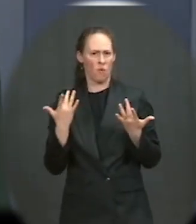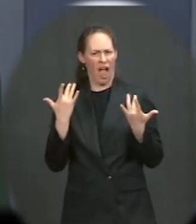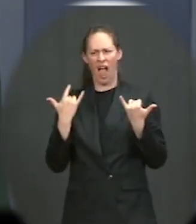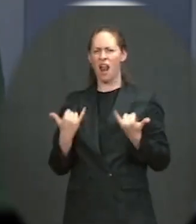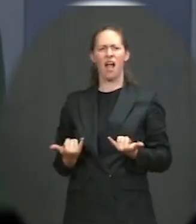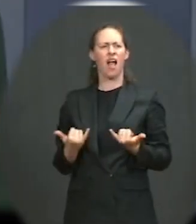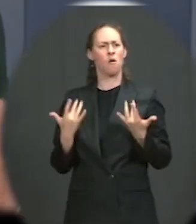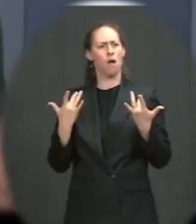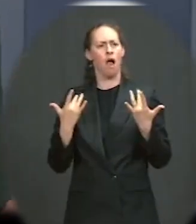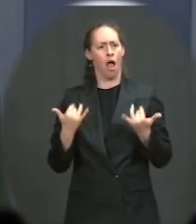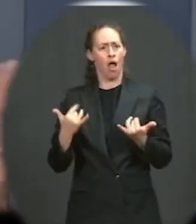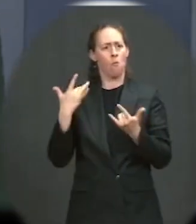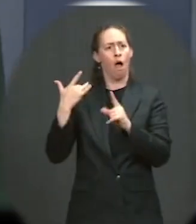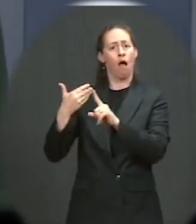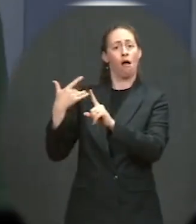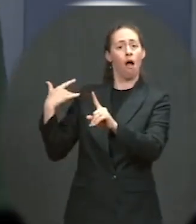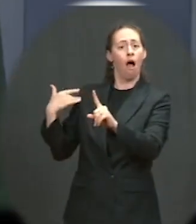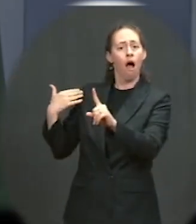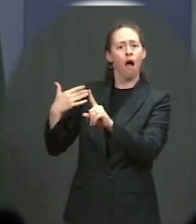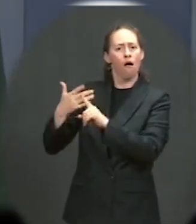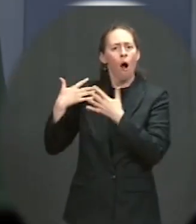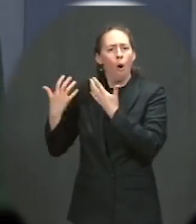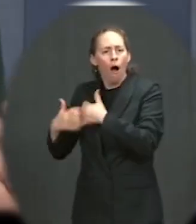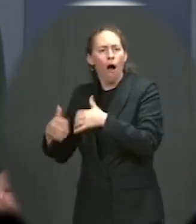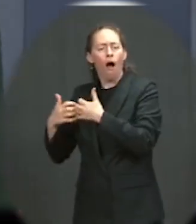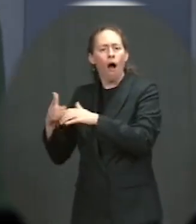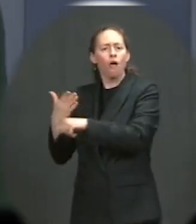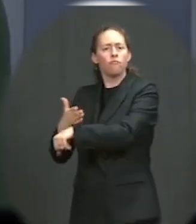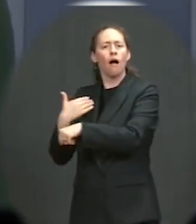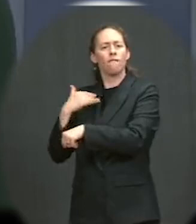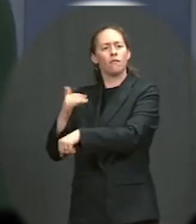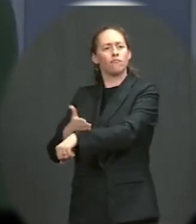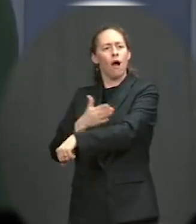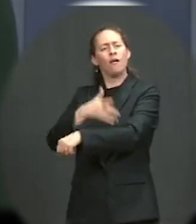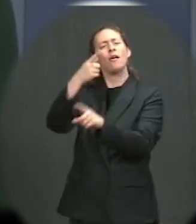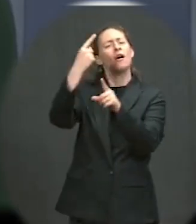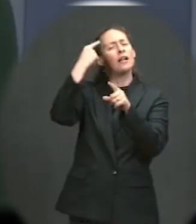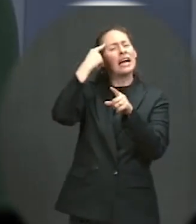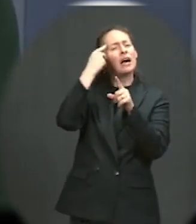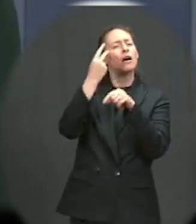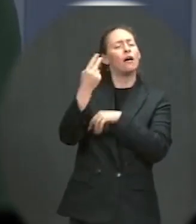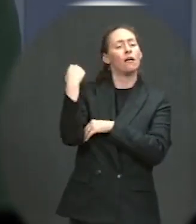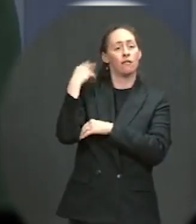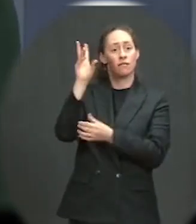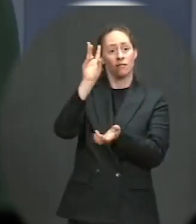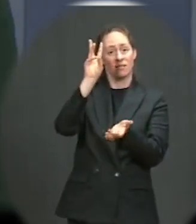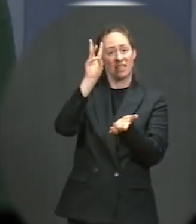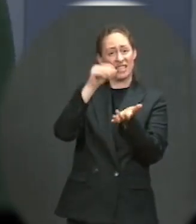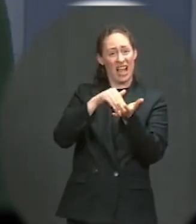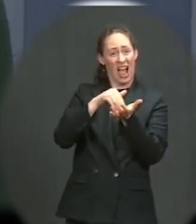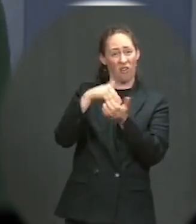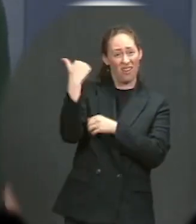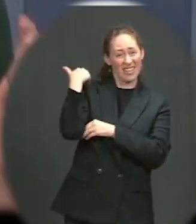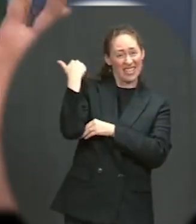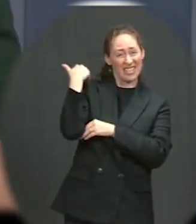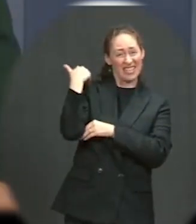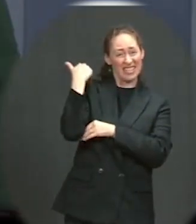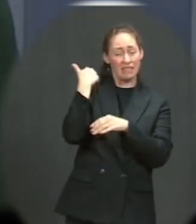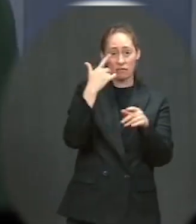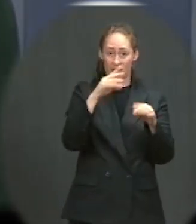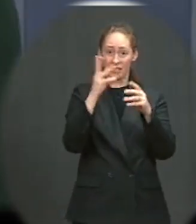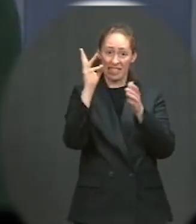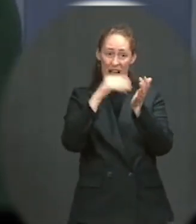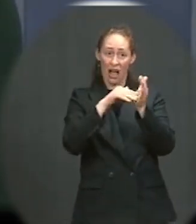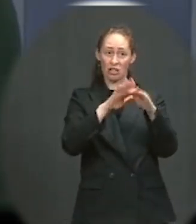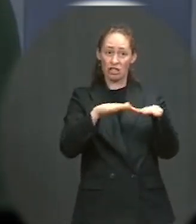progress. And if you look just to a couple of months ago when 6,000 children were in Border Patrol facilities, we're now at the point where there is far